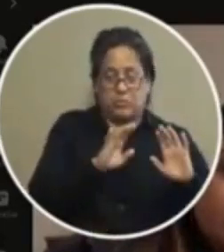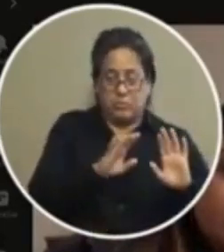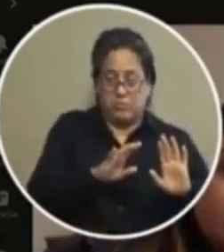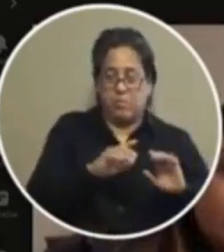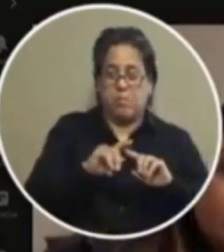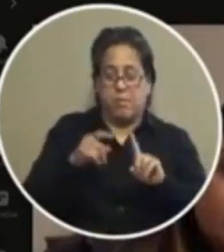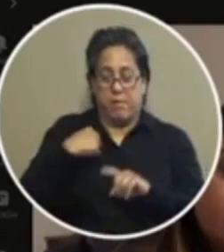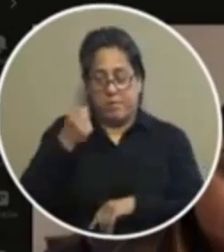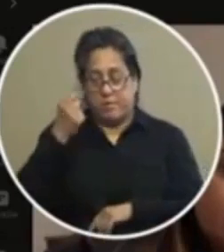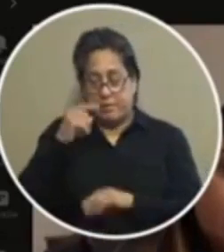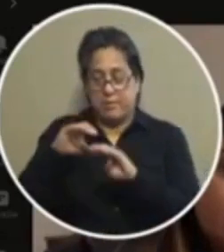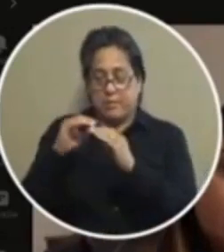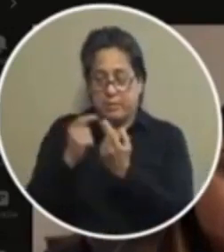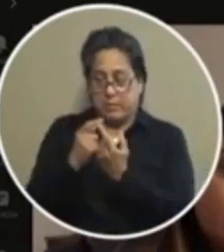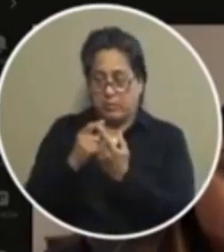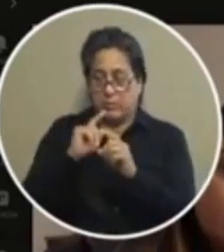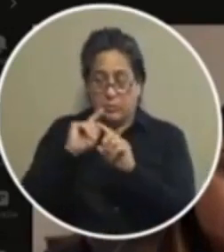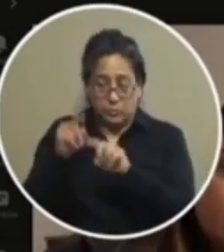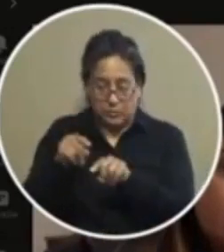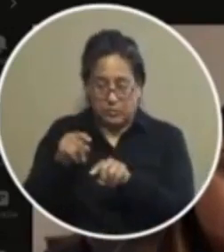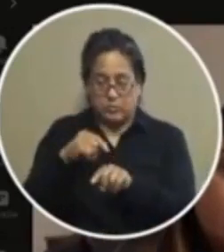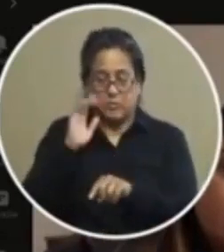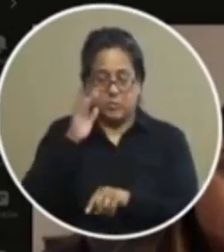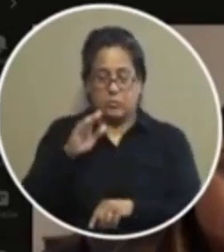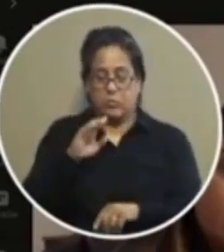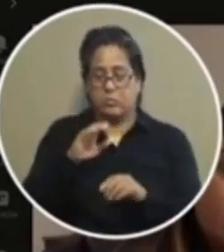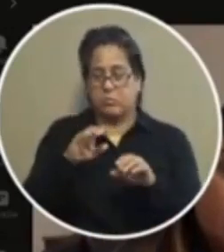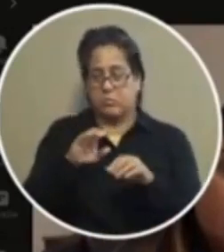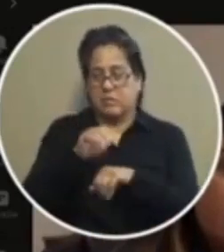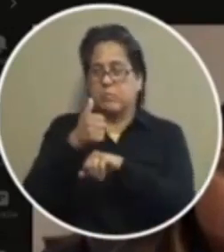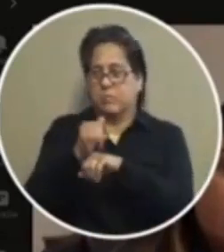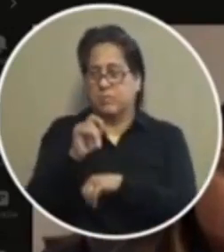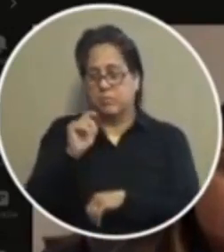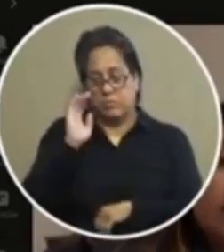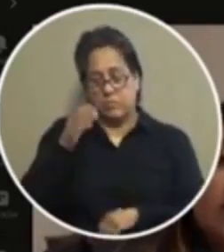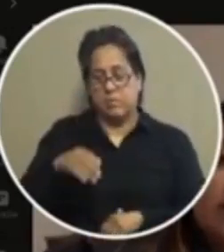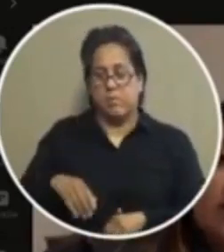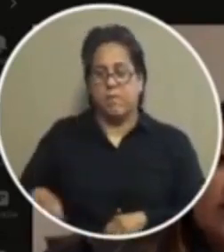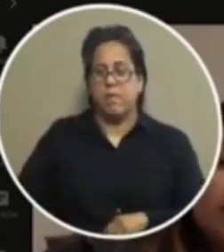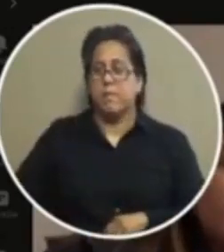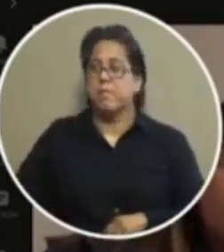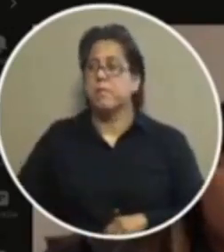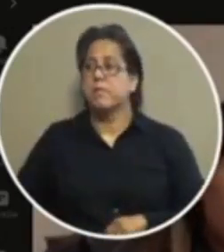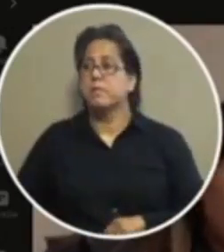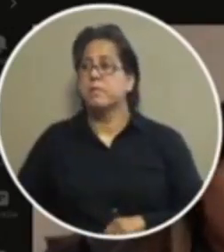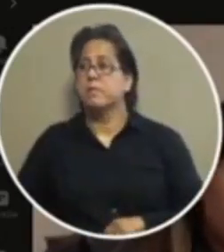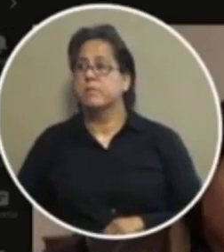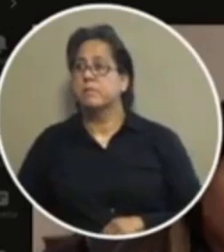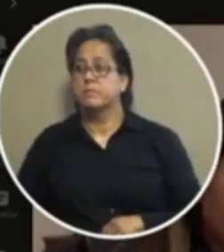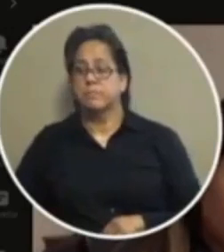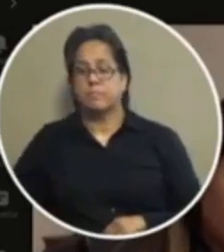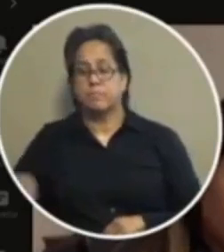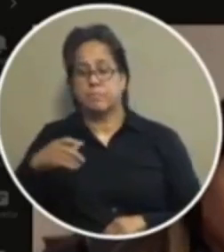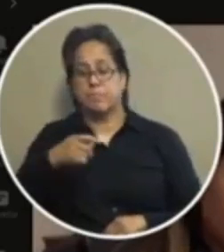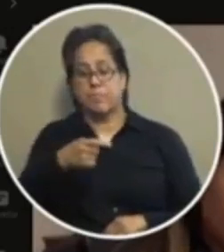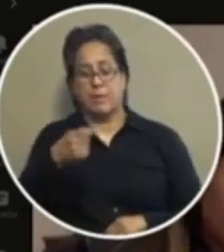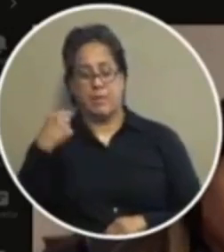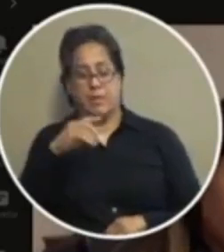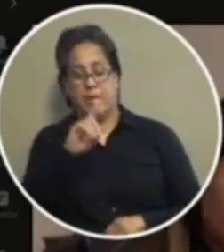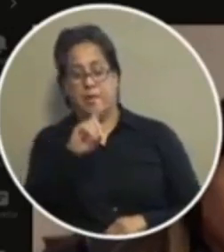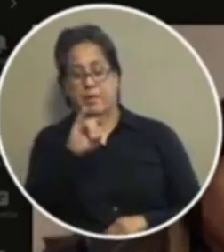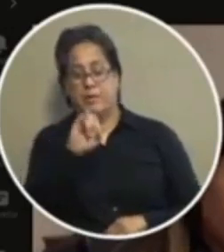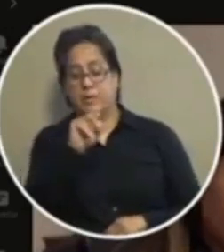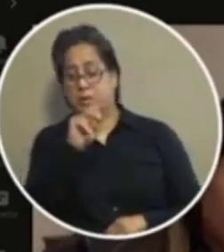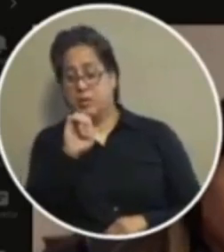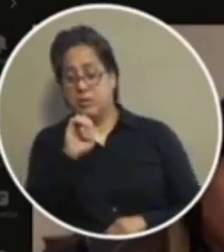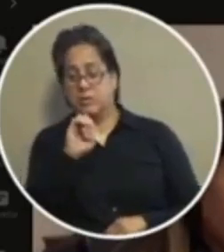understand the council's direction and i'm going to execute it sir may i add that if you go back and this is dion mac if you go back and review the